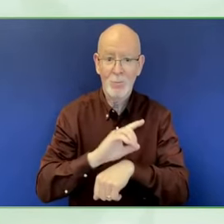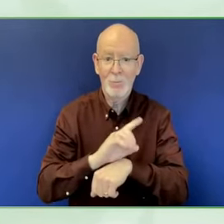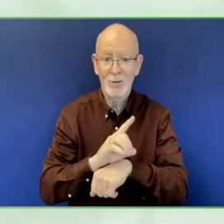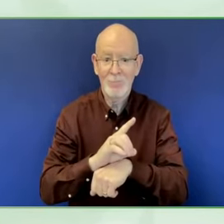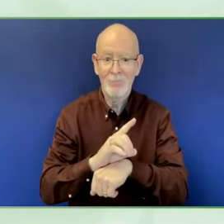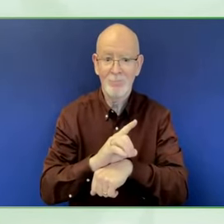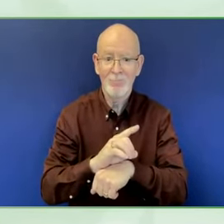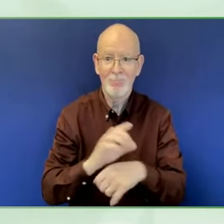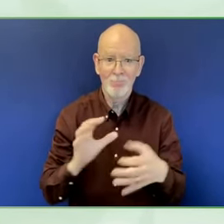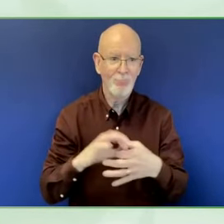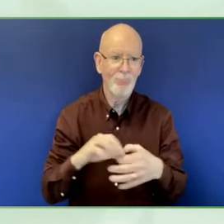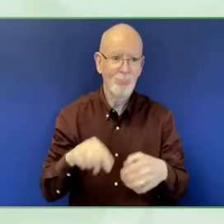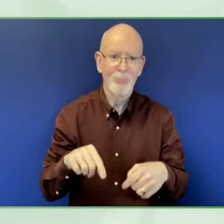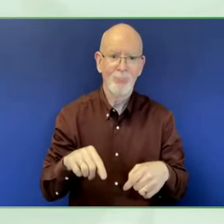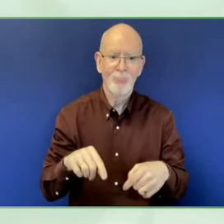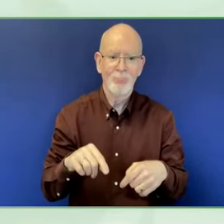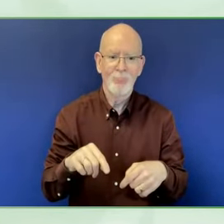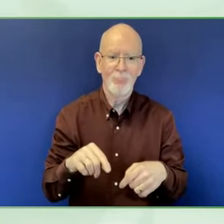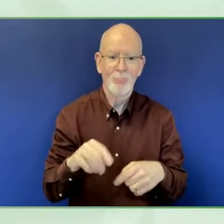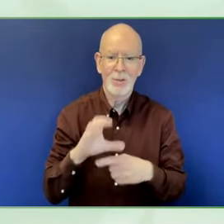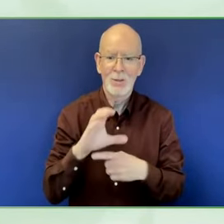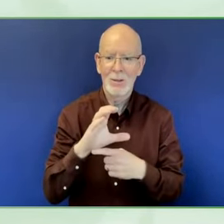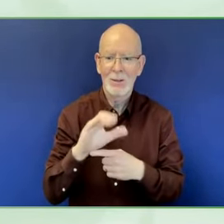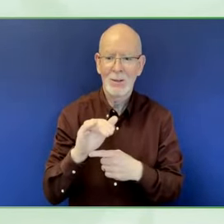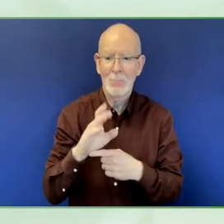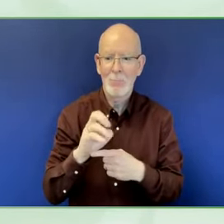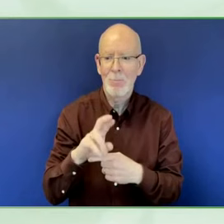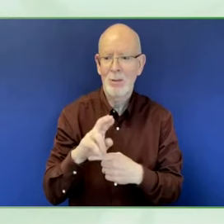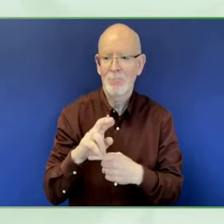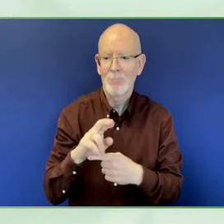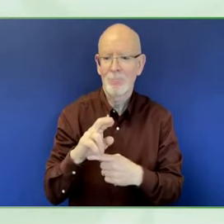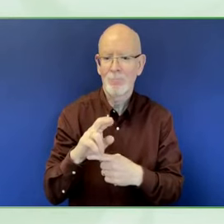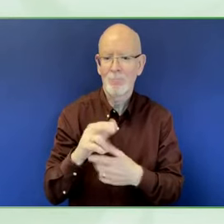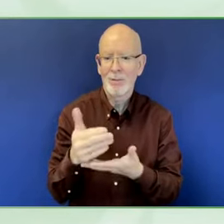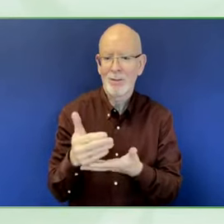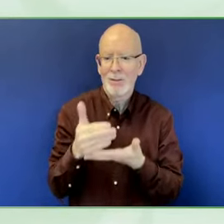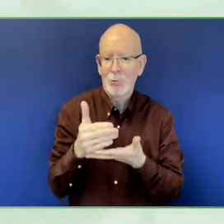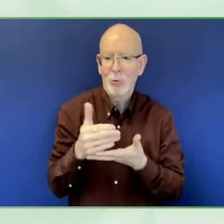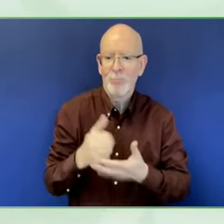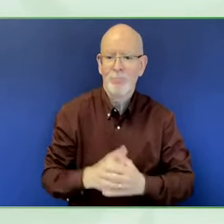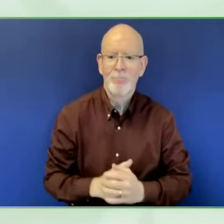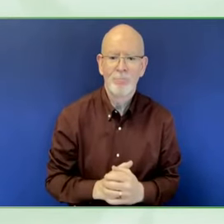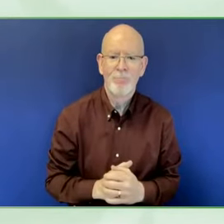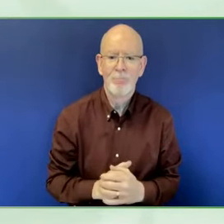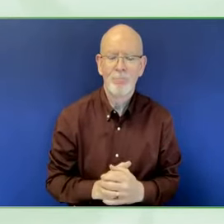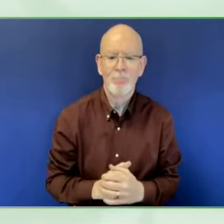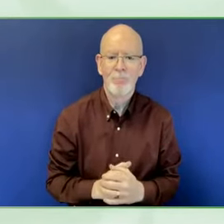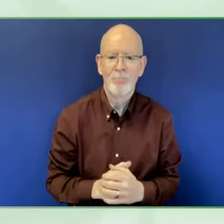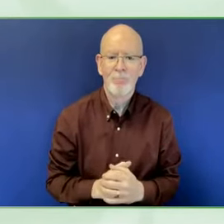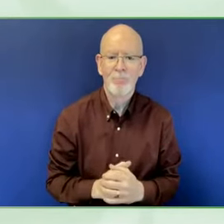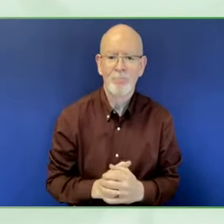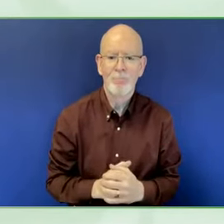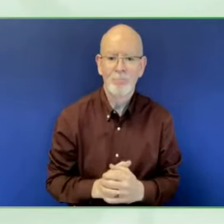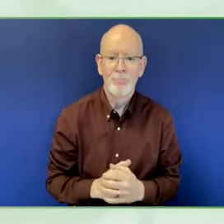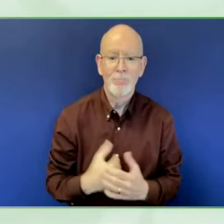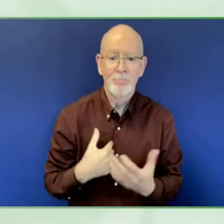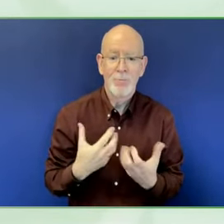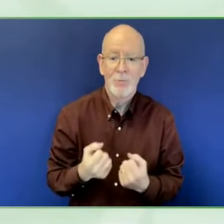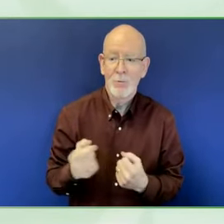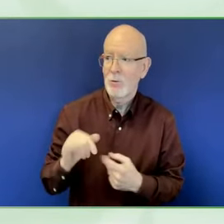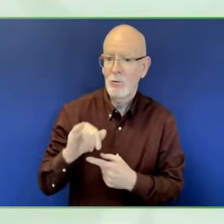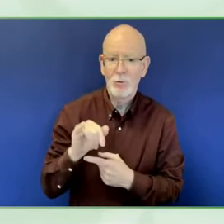experience in the field we also have Isabel Lopez from Samsung an expert in cyber security